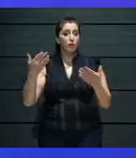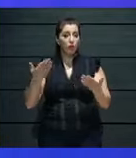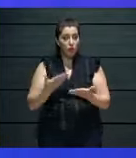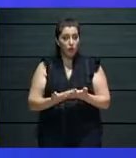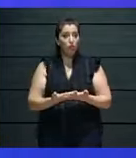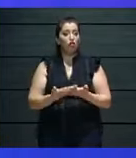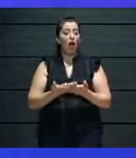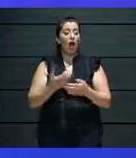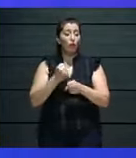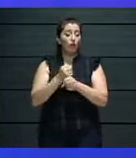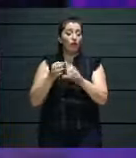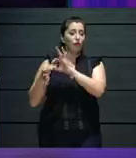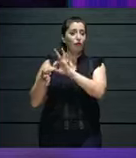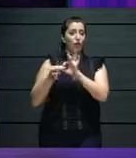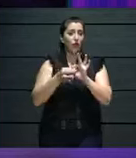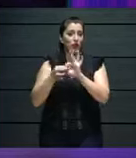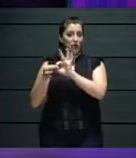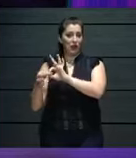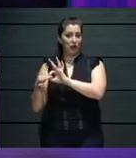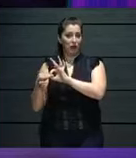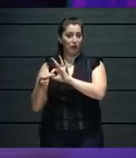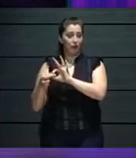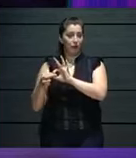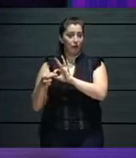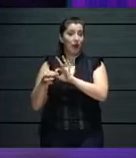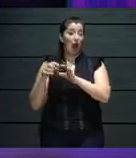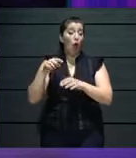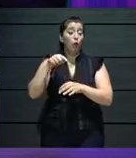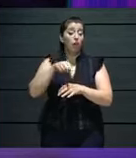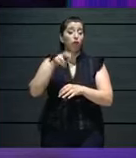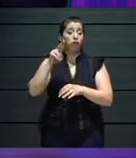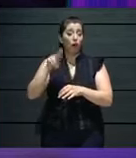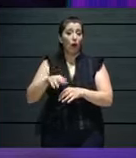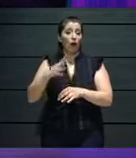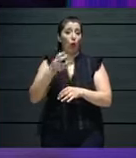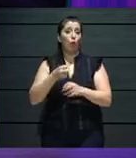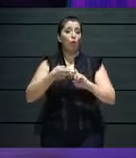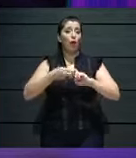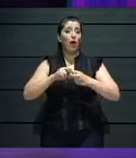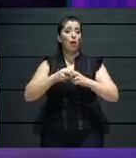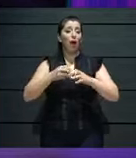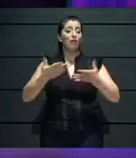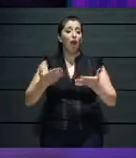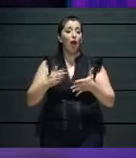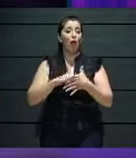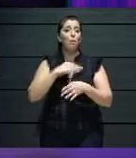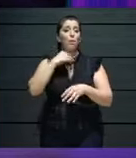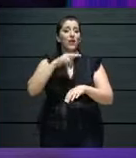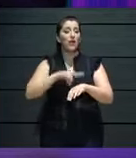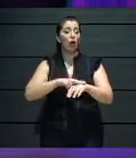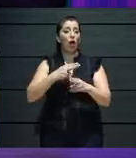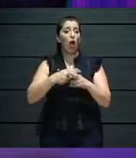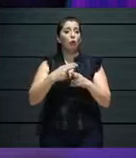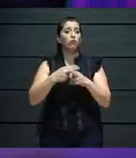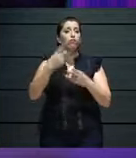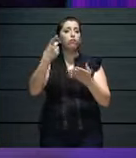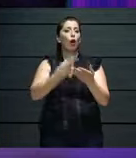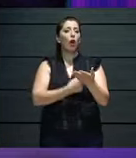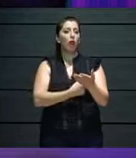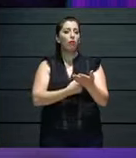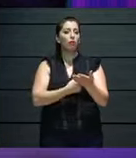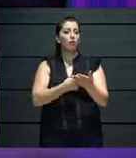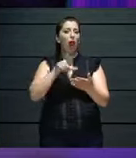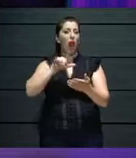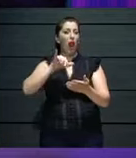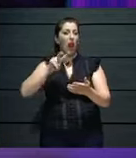helped to create new material, which was in itself sometimes daring,